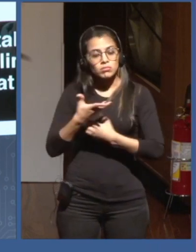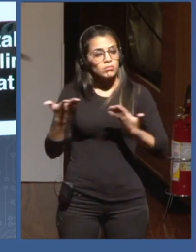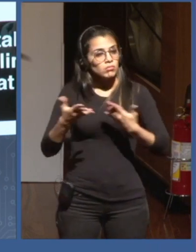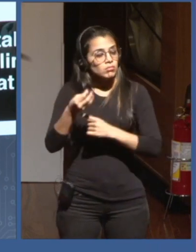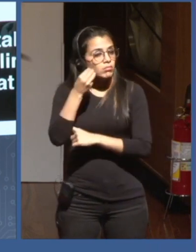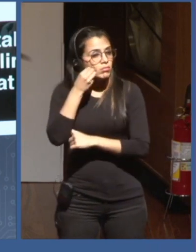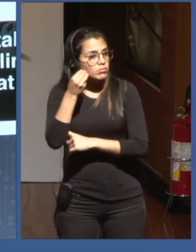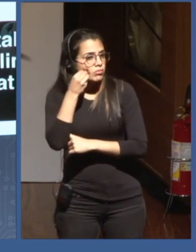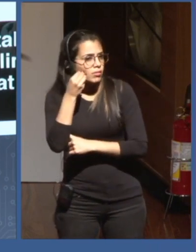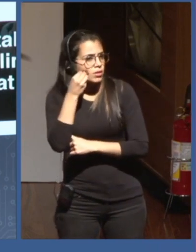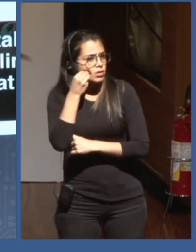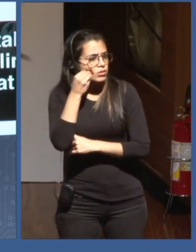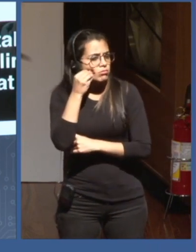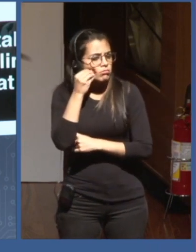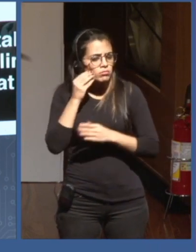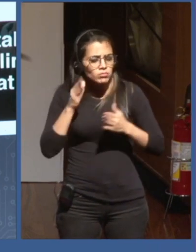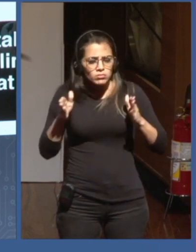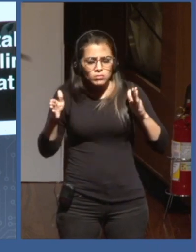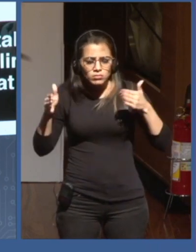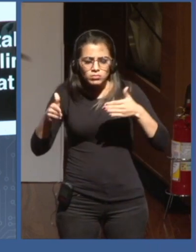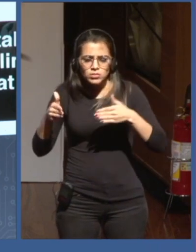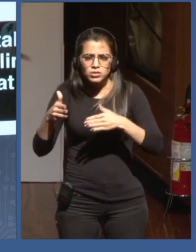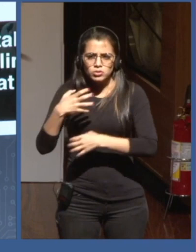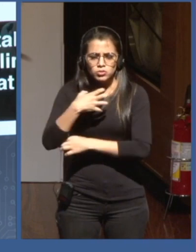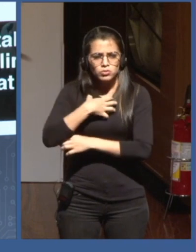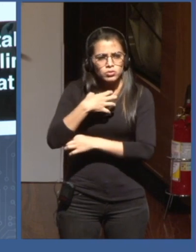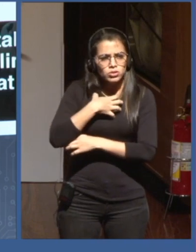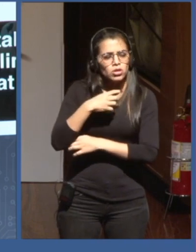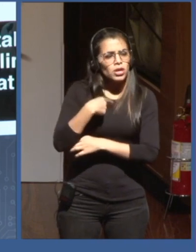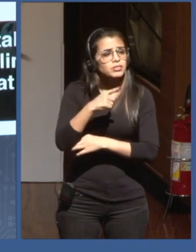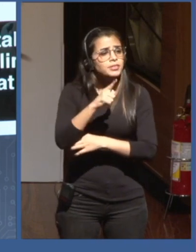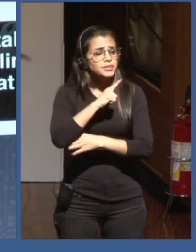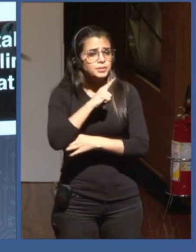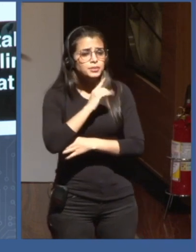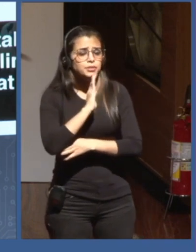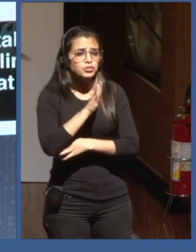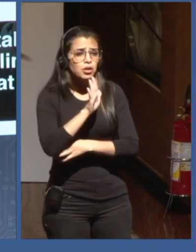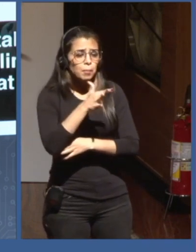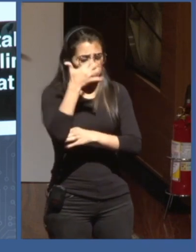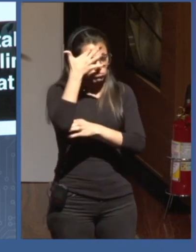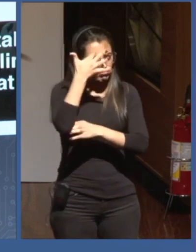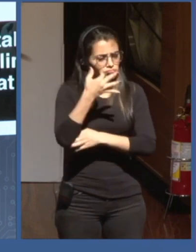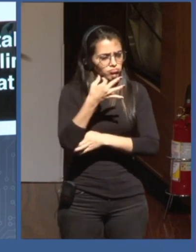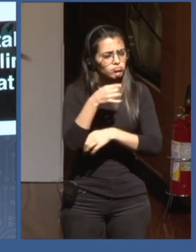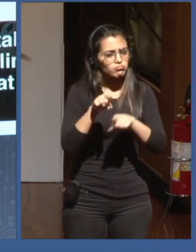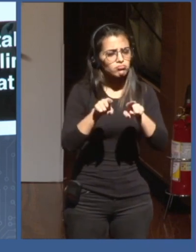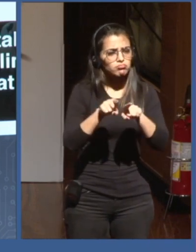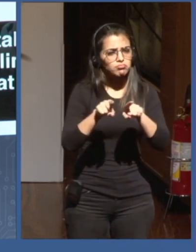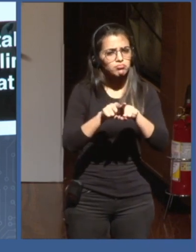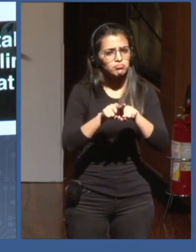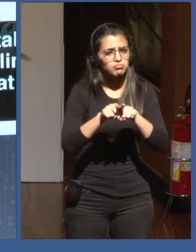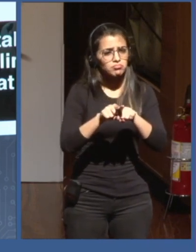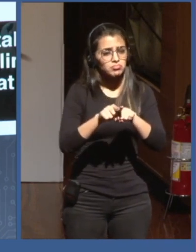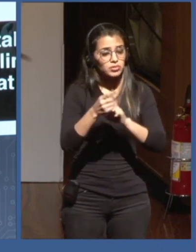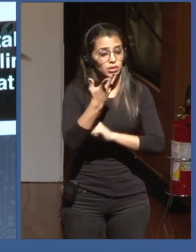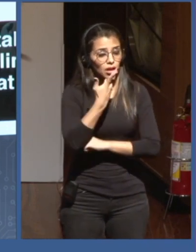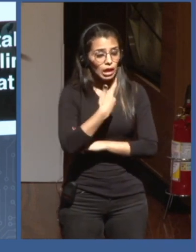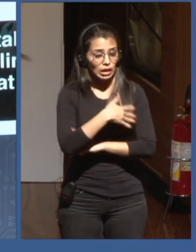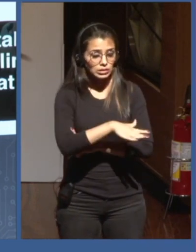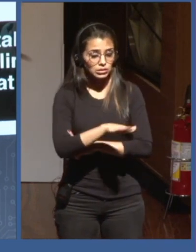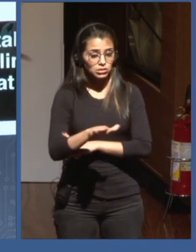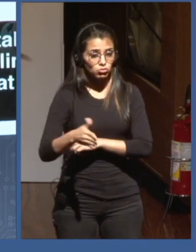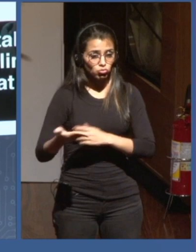we do. But I think it's critical that we understand that the kids of today have to be